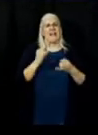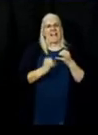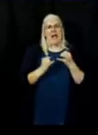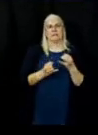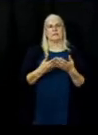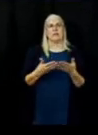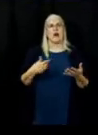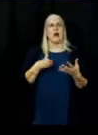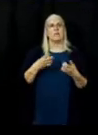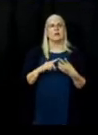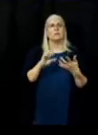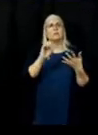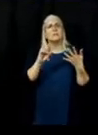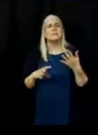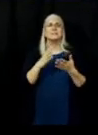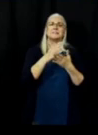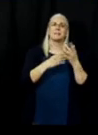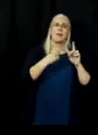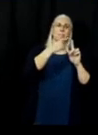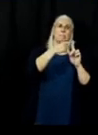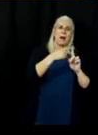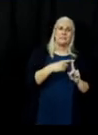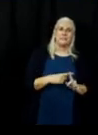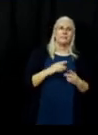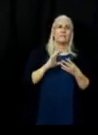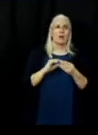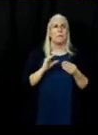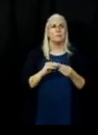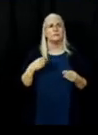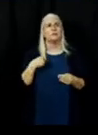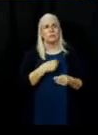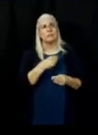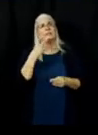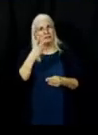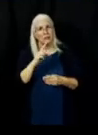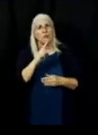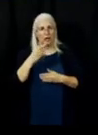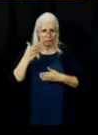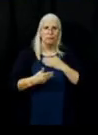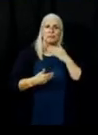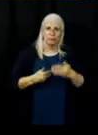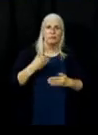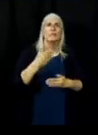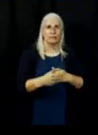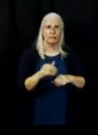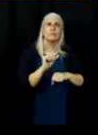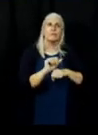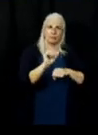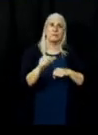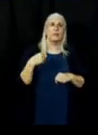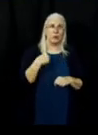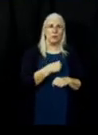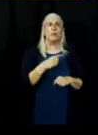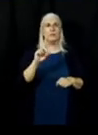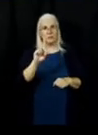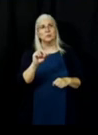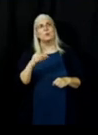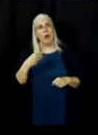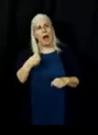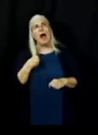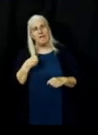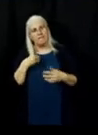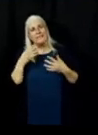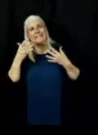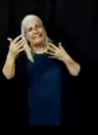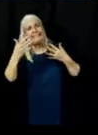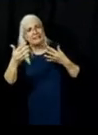of positive notes. We're seeing some really good progress out there. You know, we do have a ways to go and fire